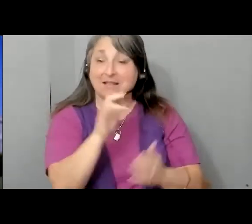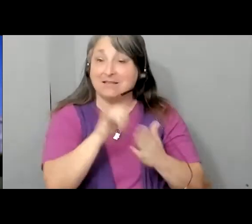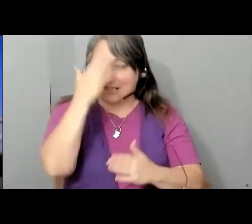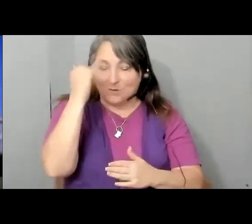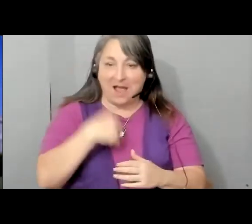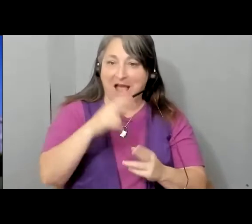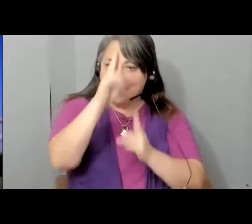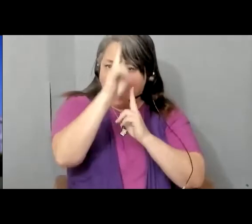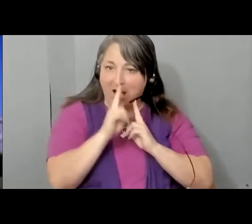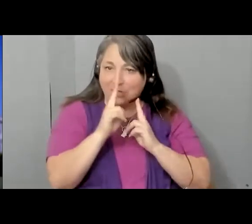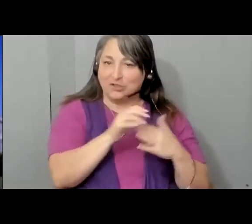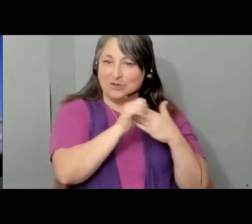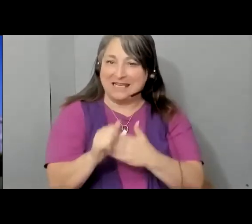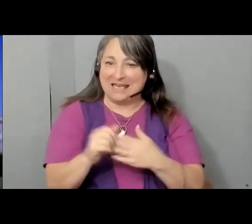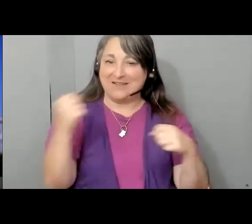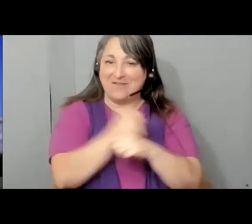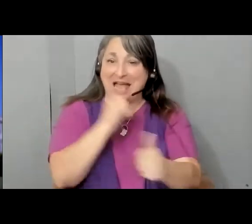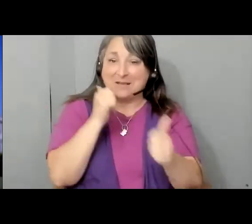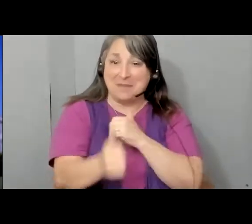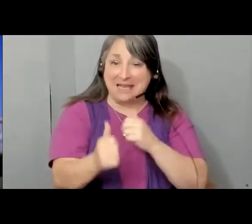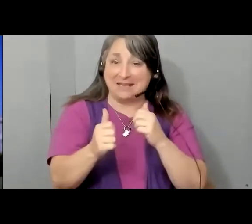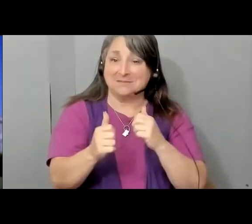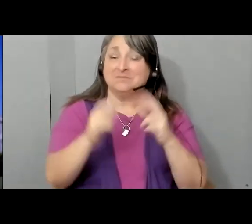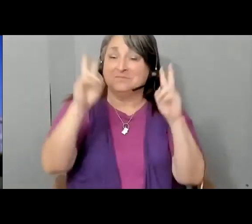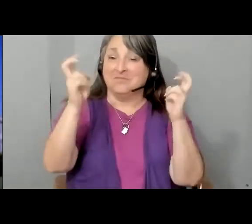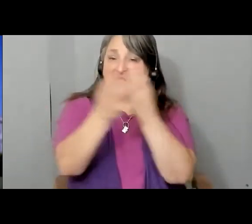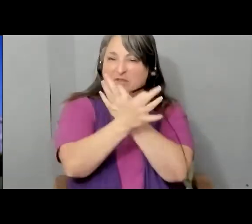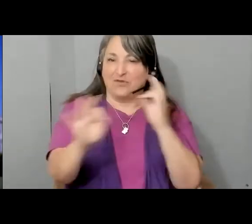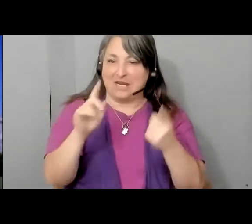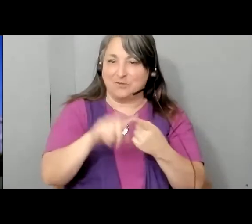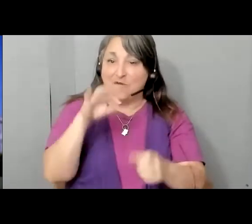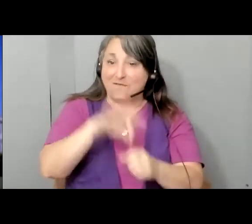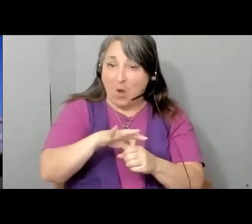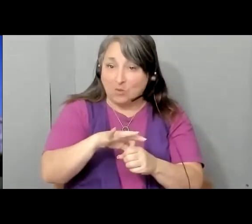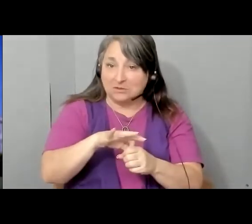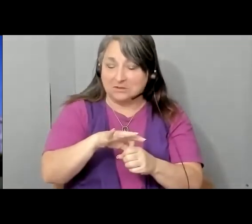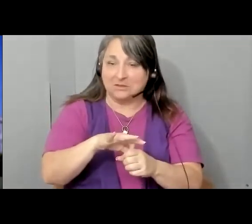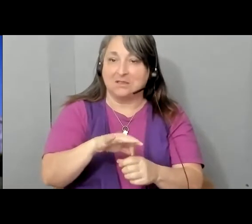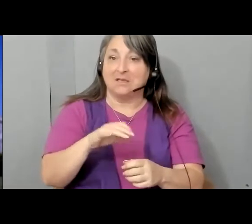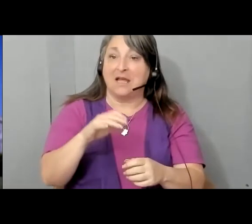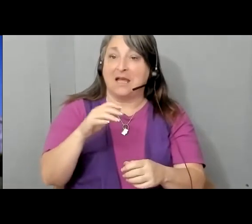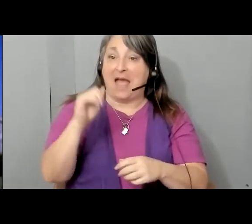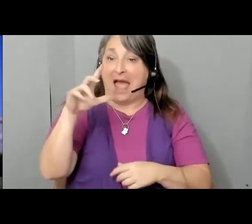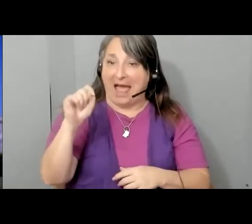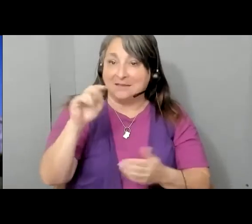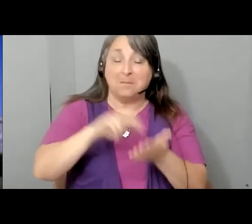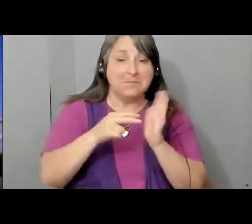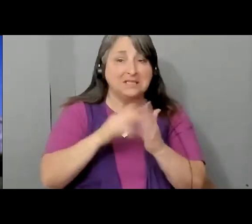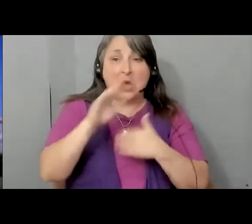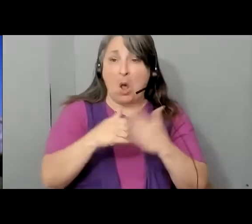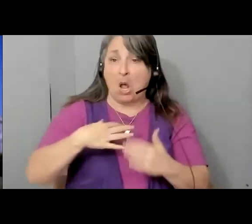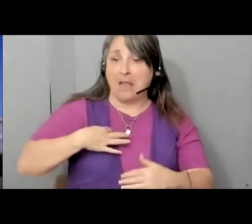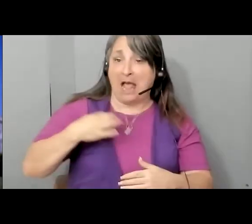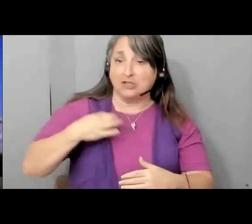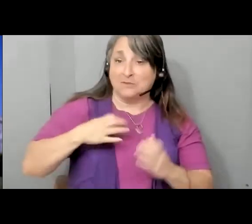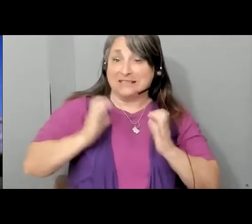back. That's why I'm honored to be leading the fight to pass the Freedom to Vote Act, which would make it easier for all eligible